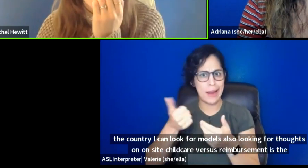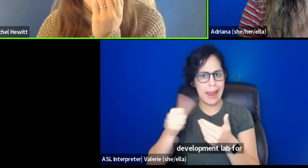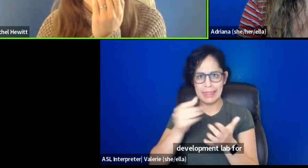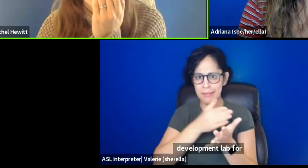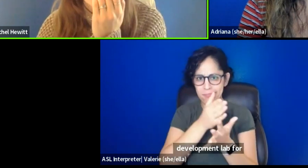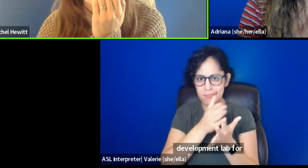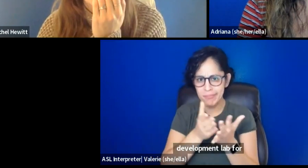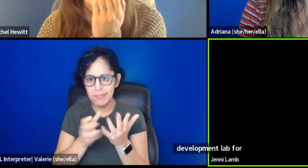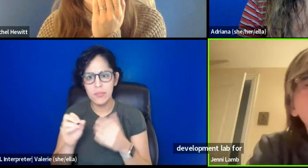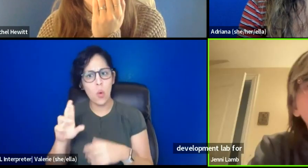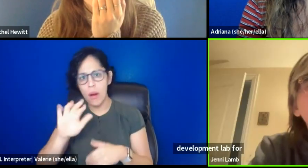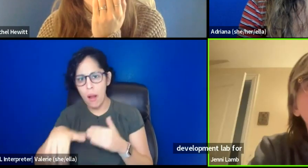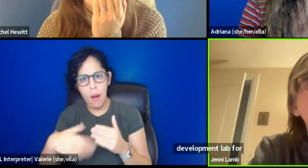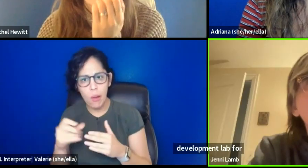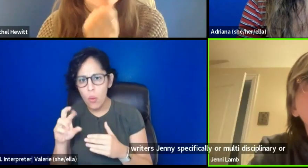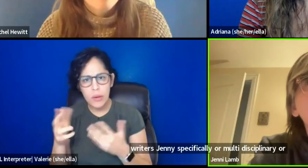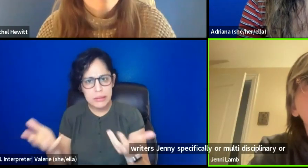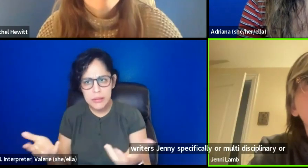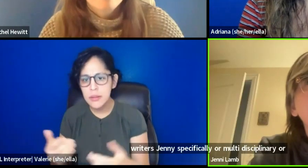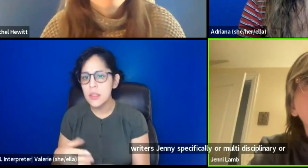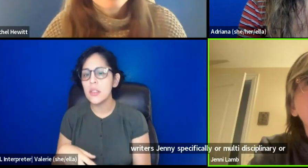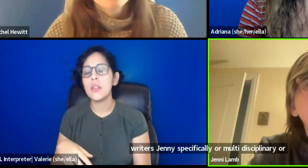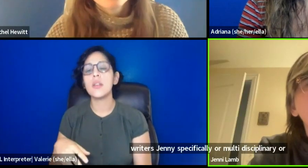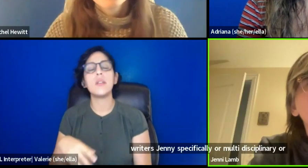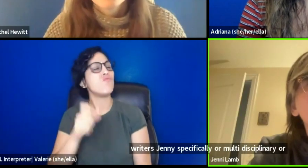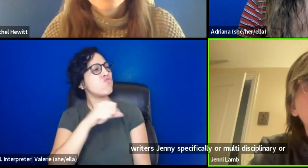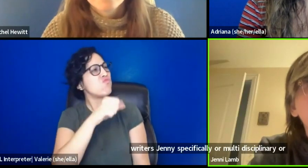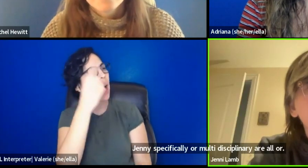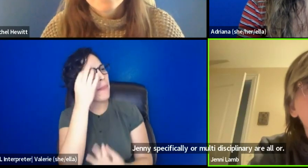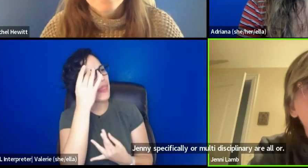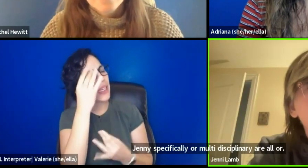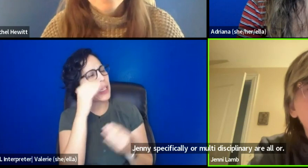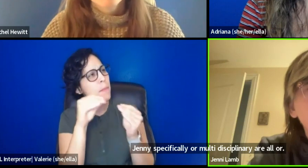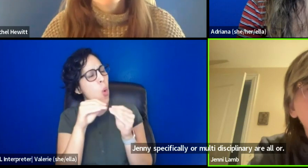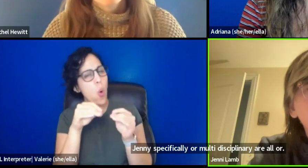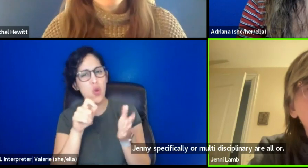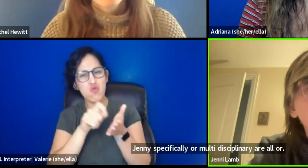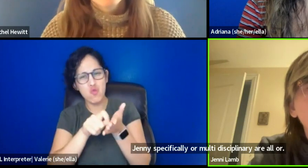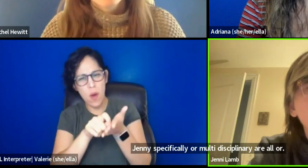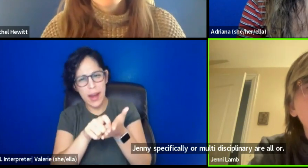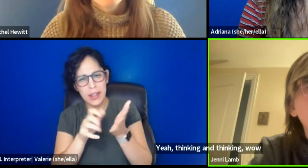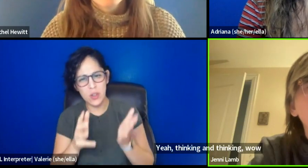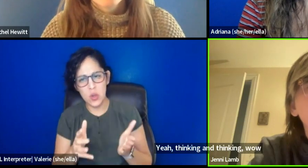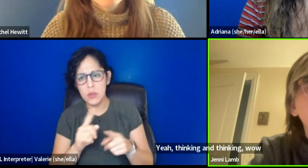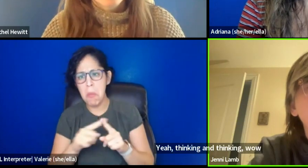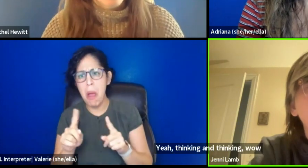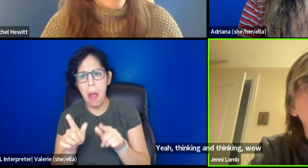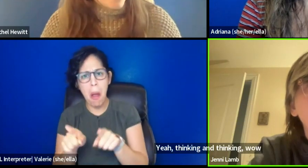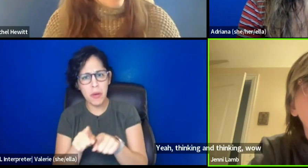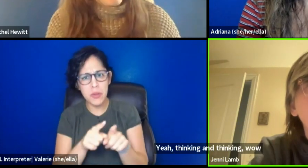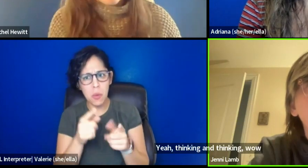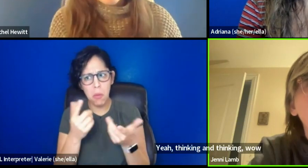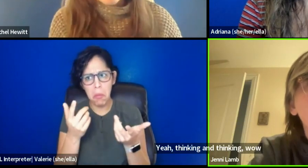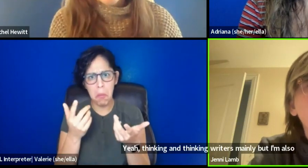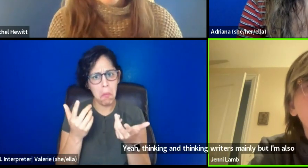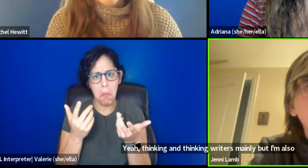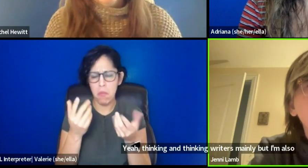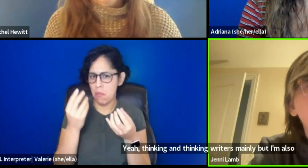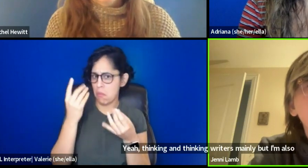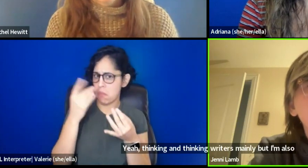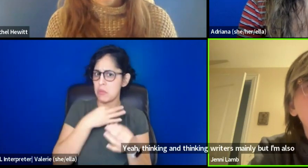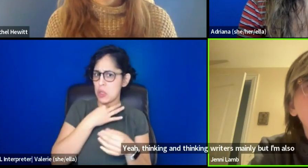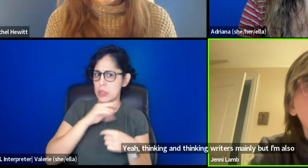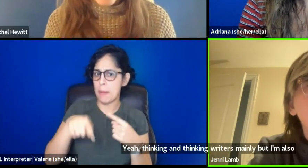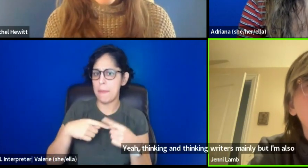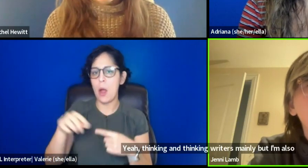Yeah, I'm thinking, I'm thinking writers mainly, but I'm also entertaining, um, movement